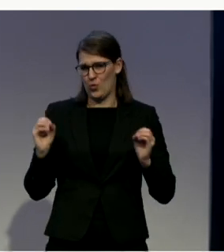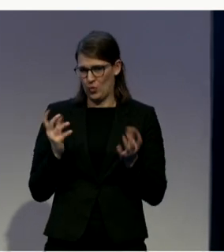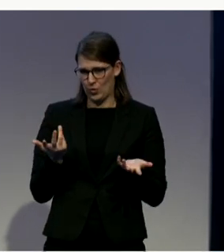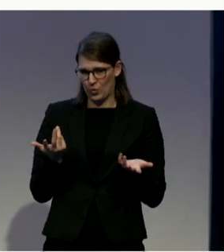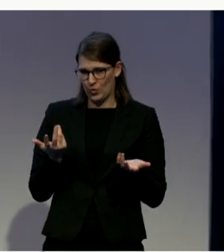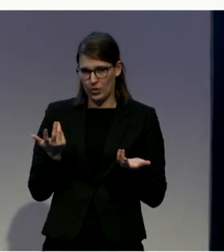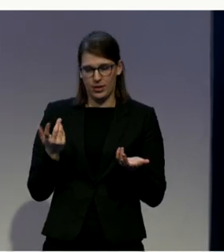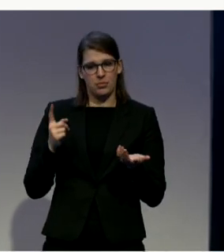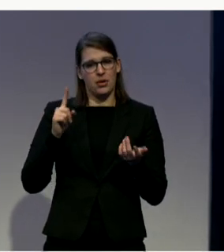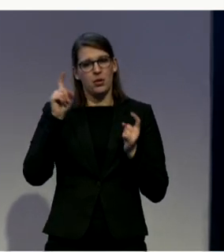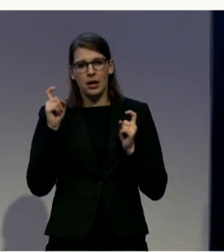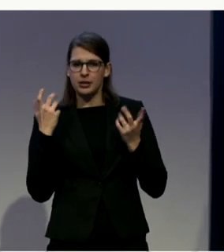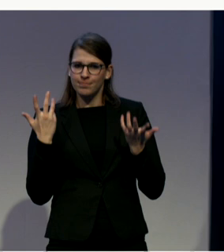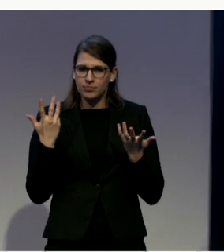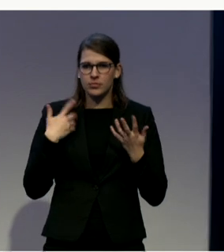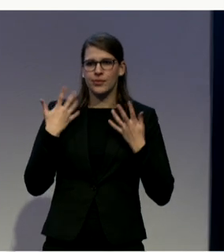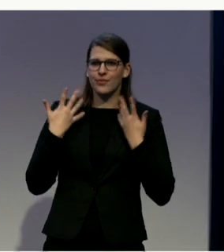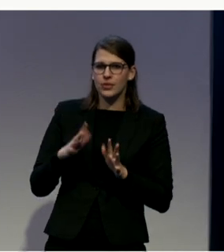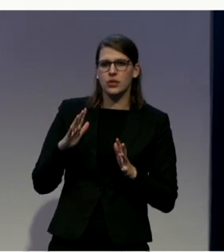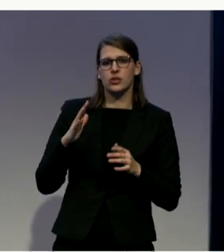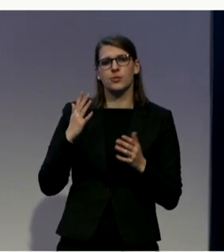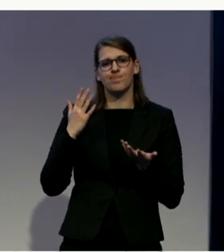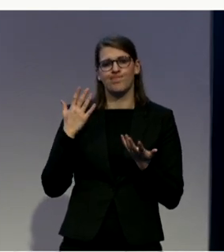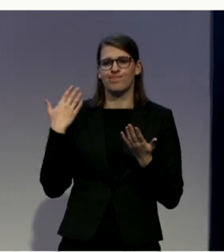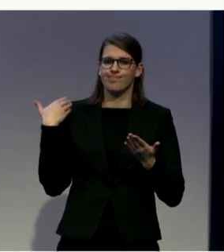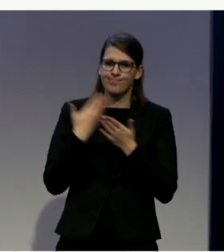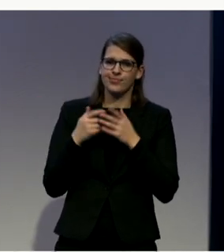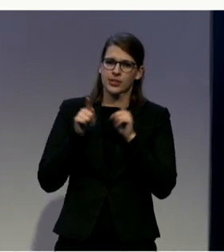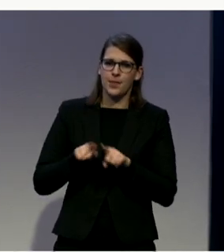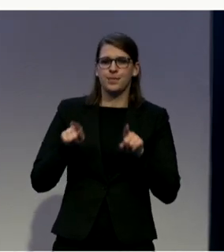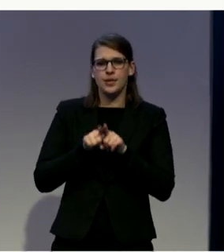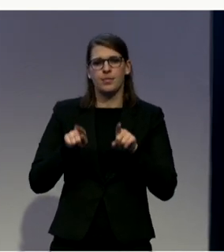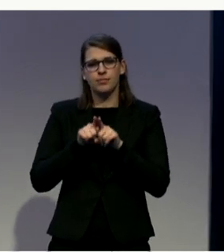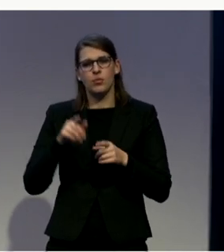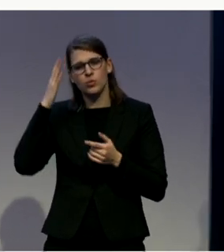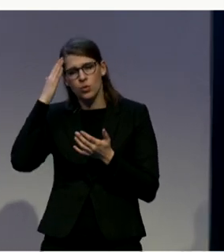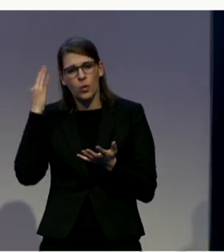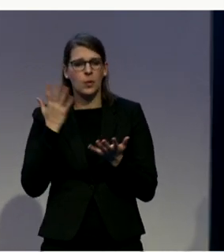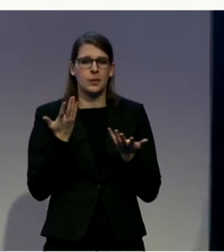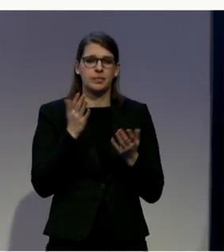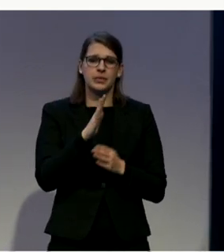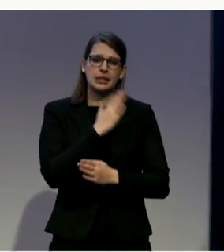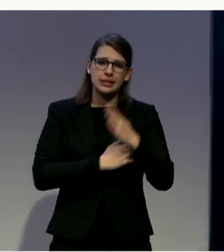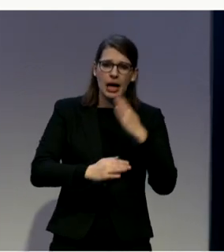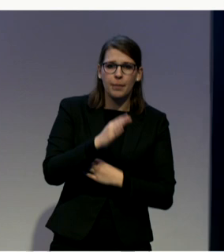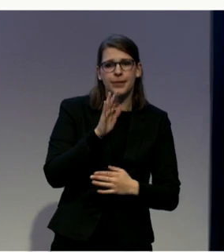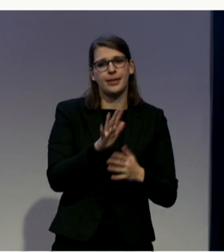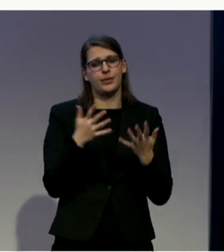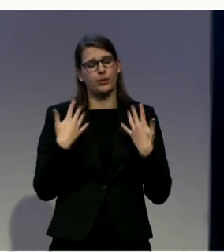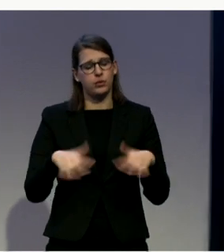only nothing about disabilities in the perspective of inclusive political,